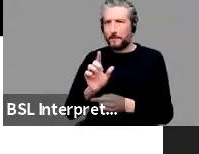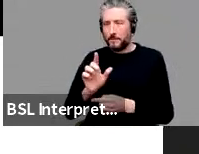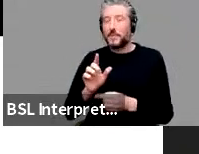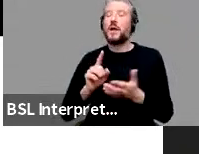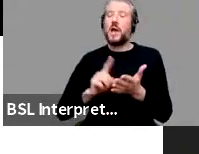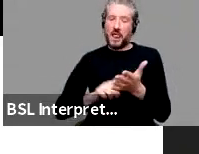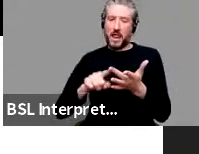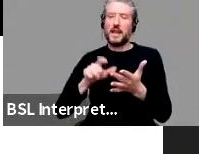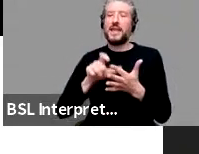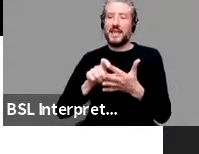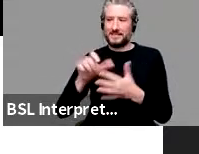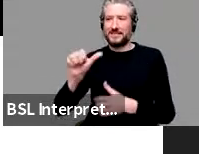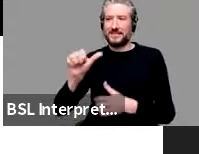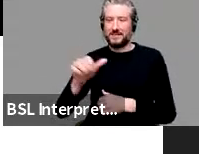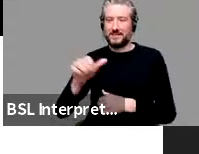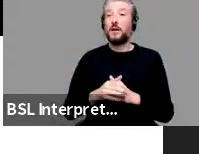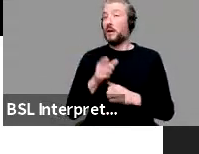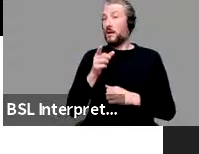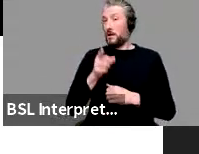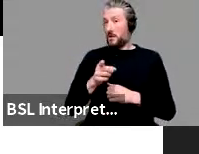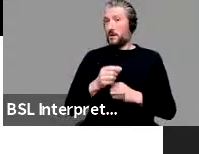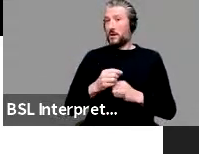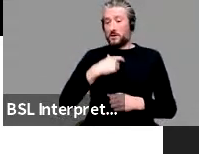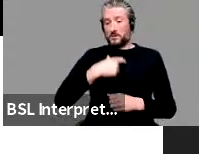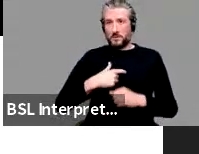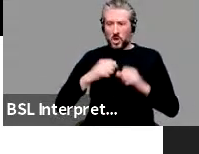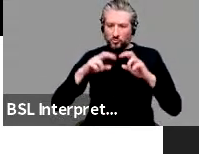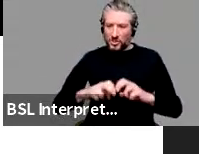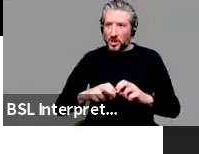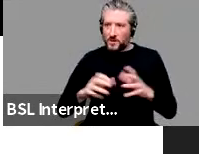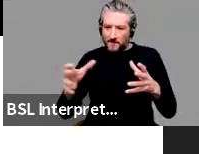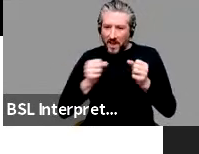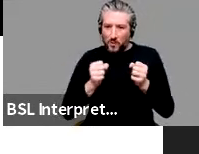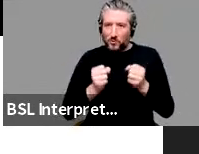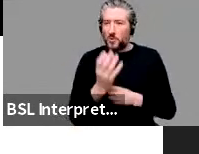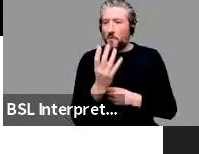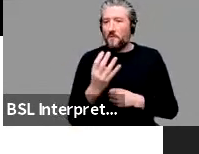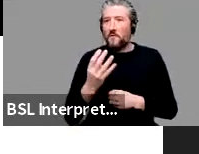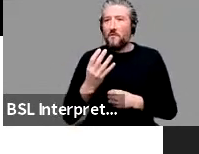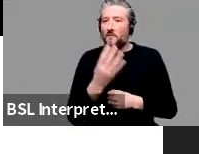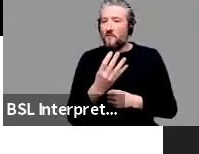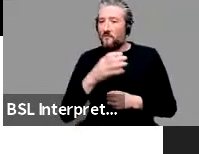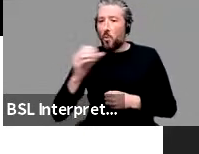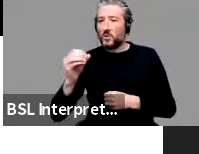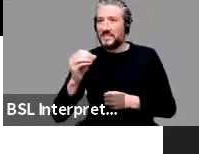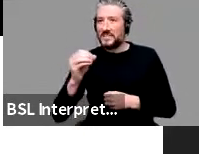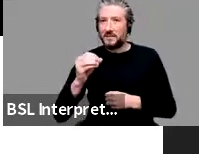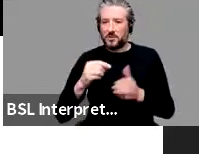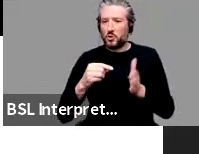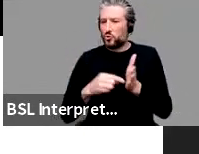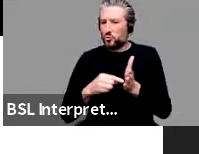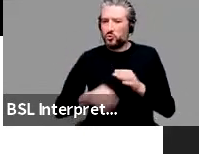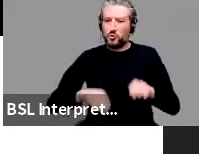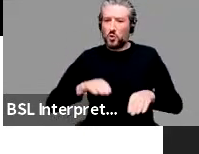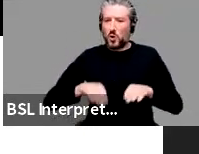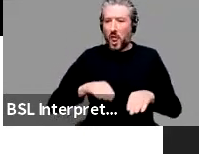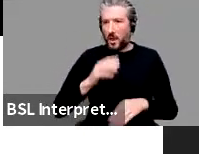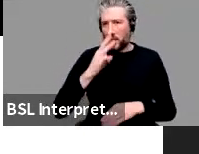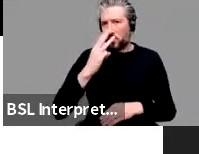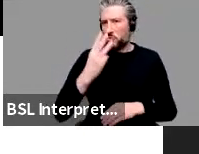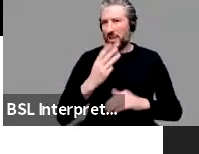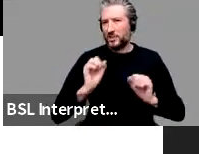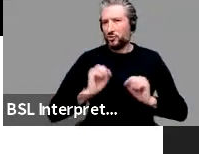got 40 toddlers who were under three years of old. So they were under three years of age. And, um, she used